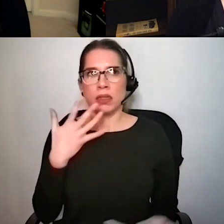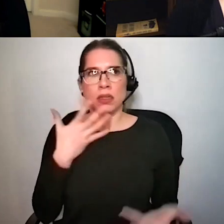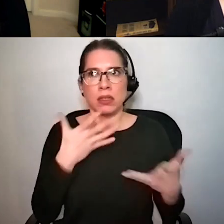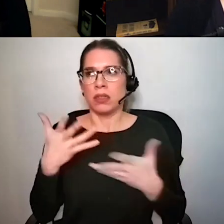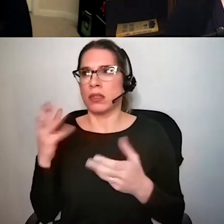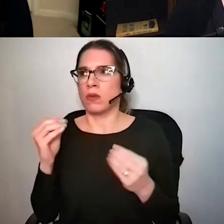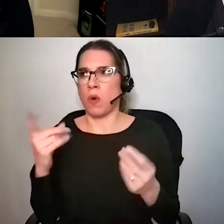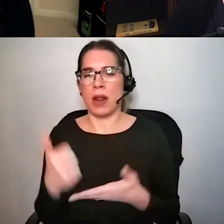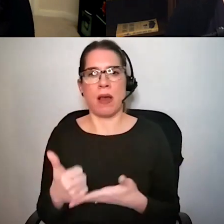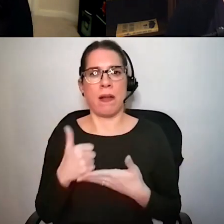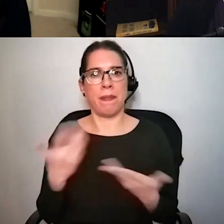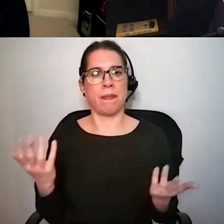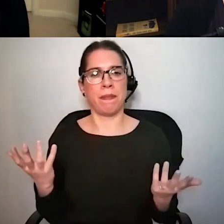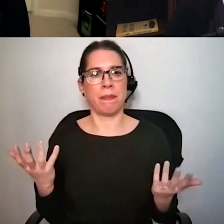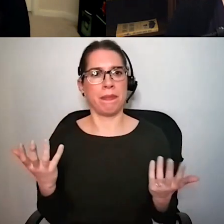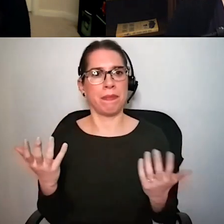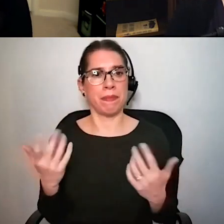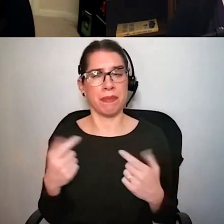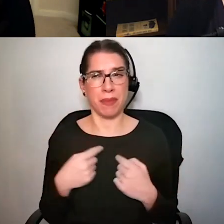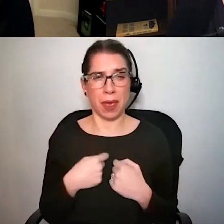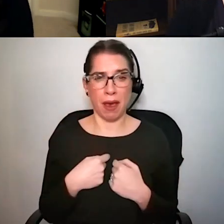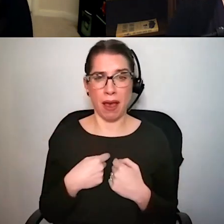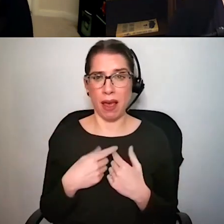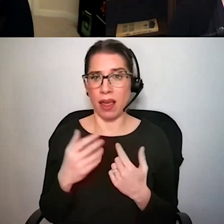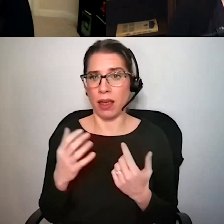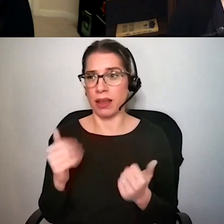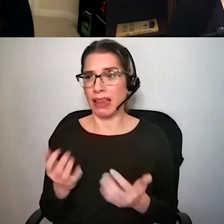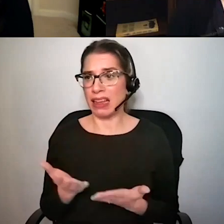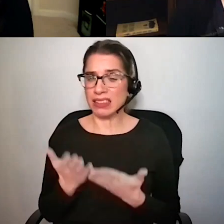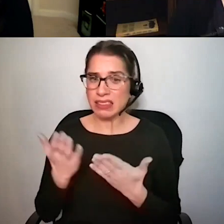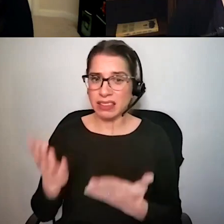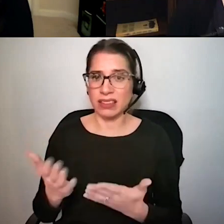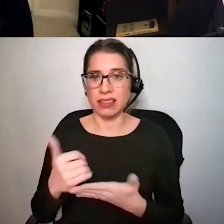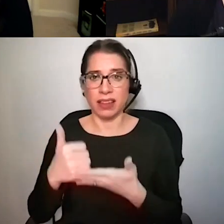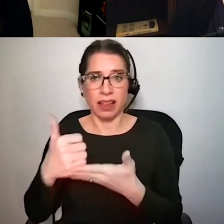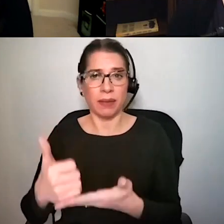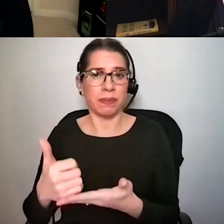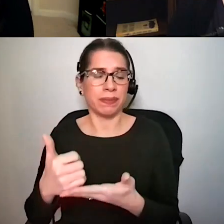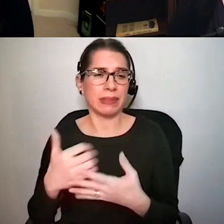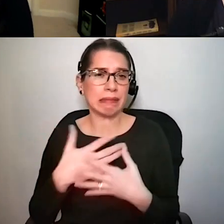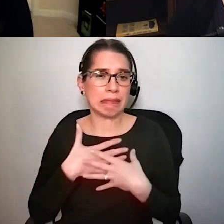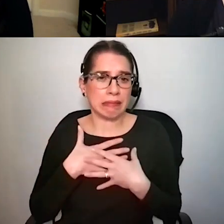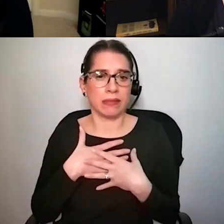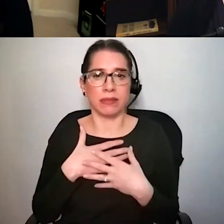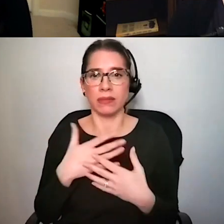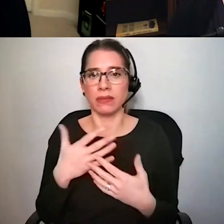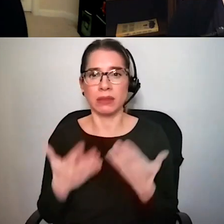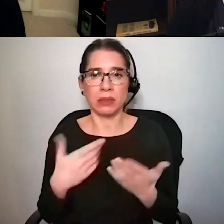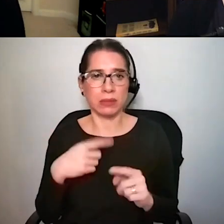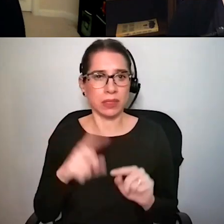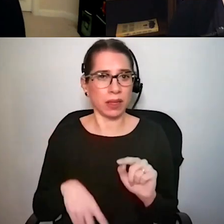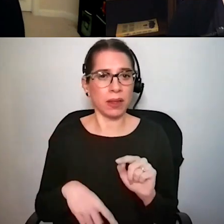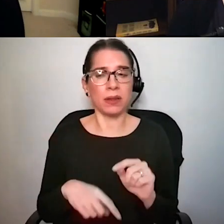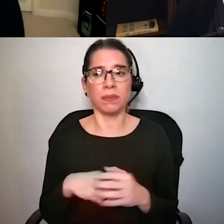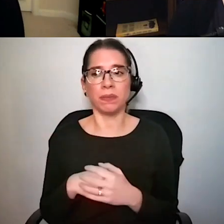I'm not sure that there's much I can I can give you to help you specifically but um what I